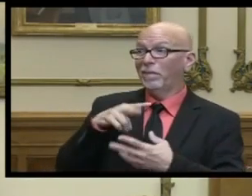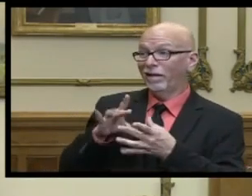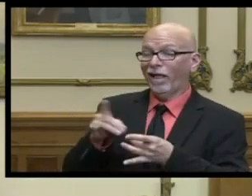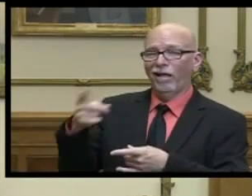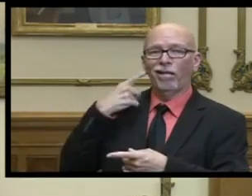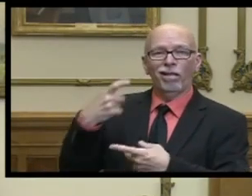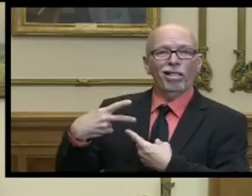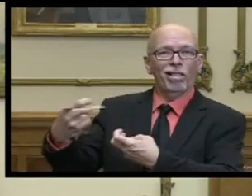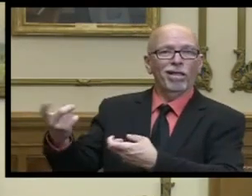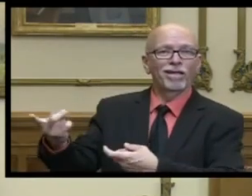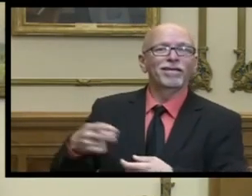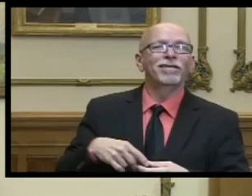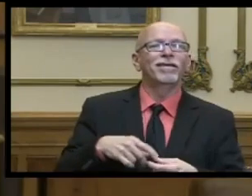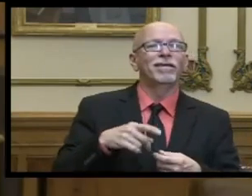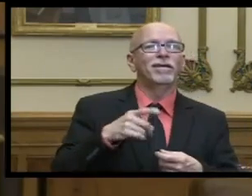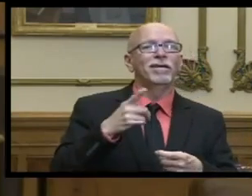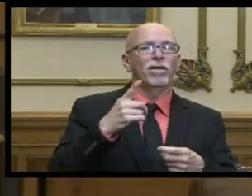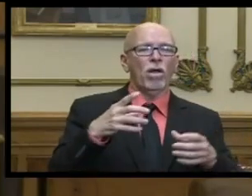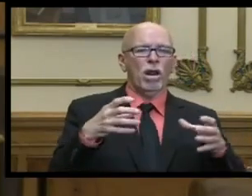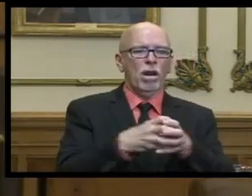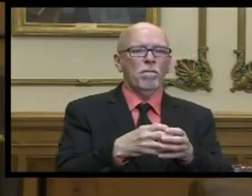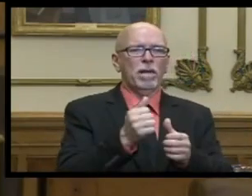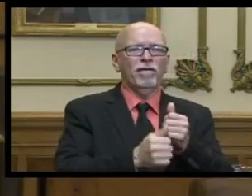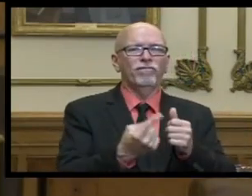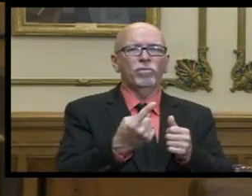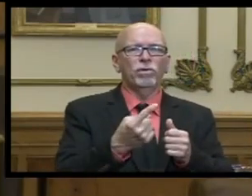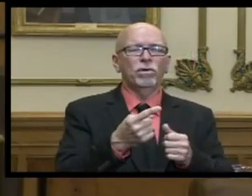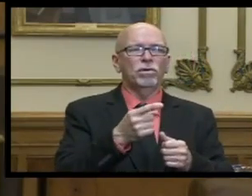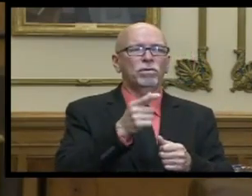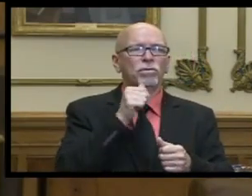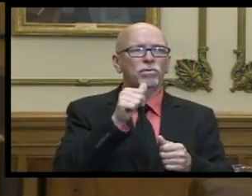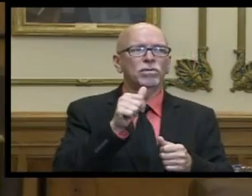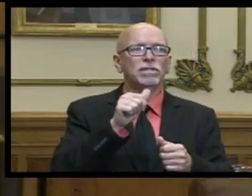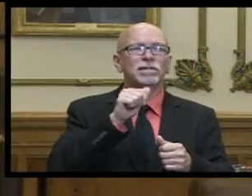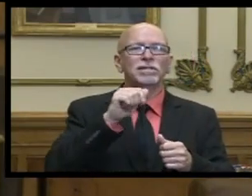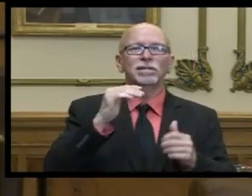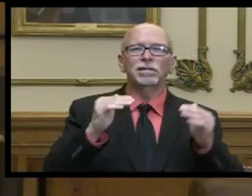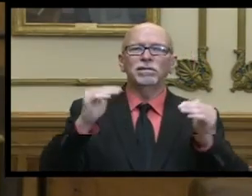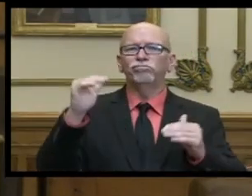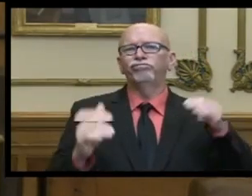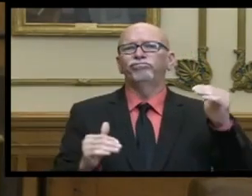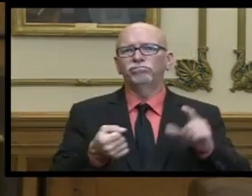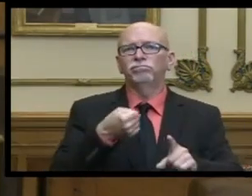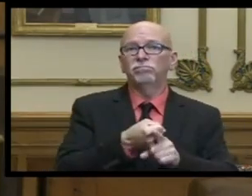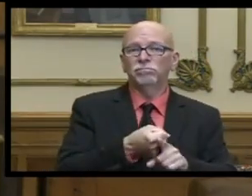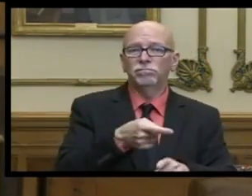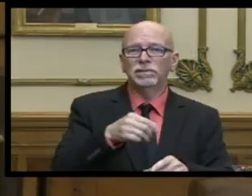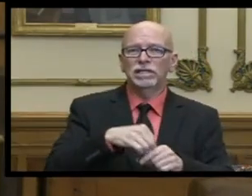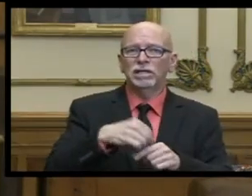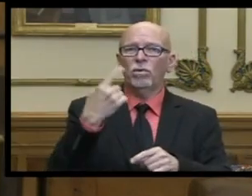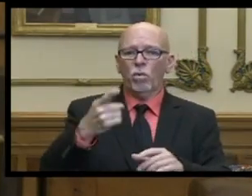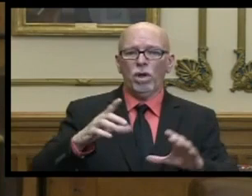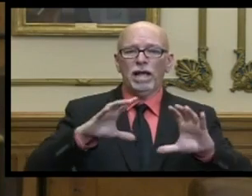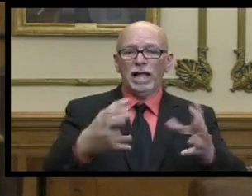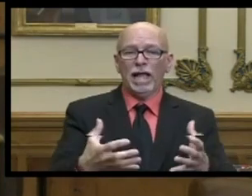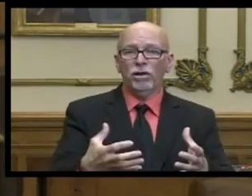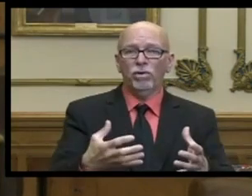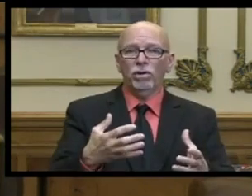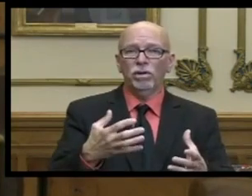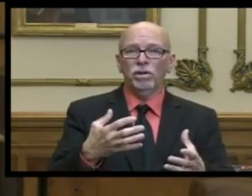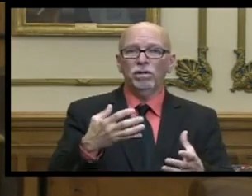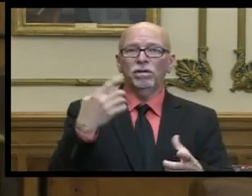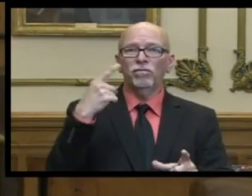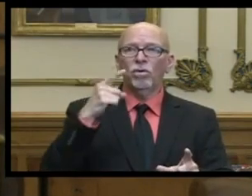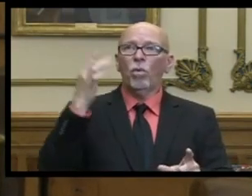say you know lumping everyone who's disproportionately affected into one category for the